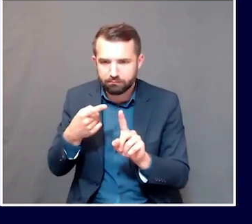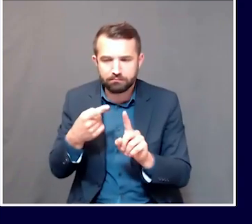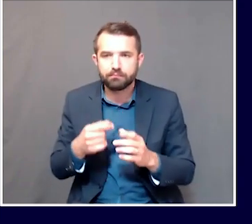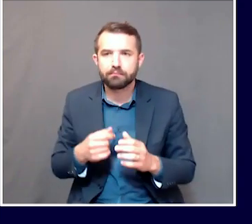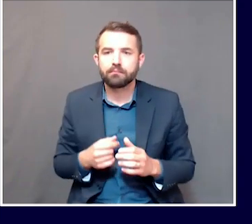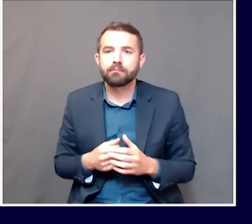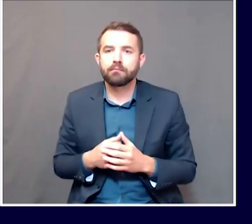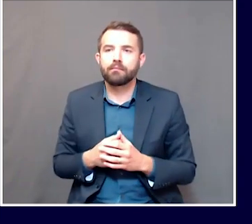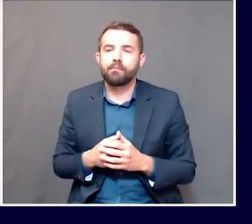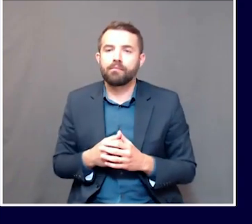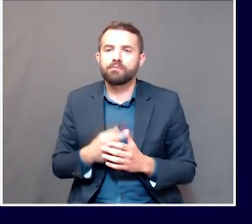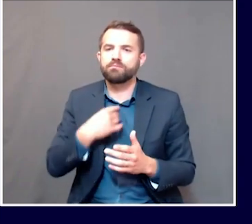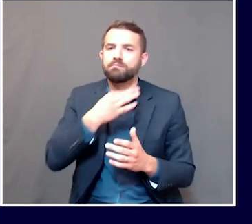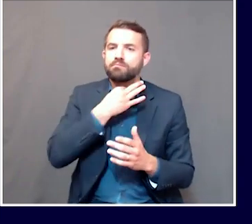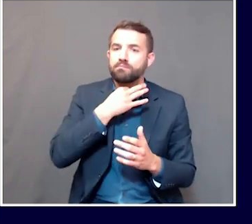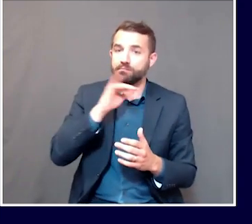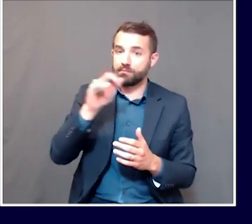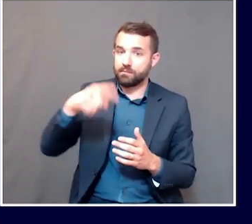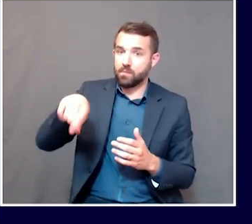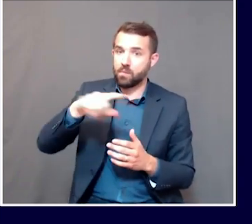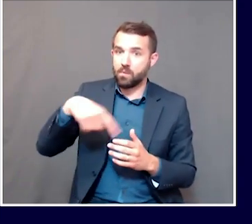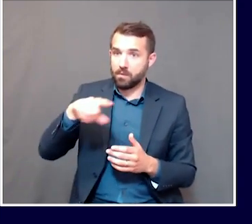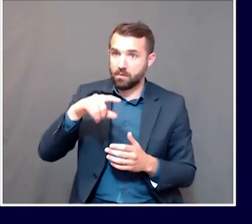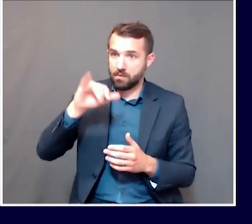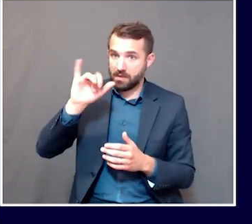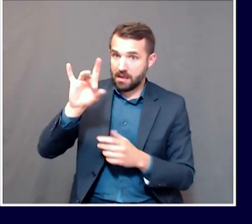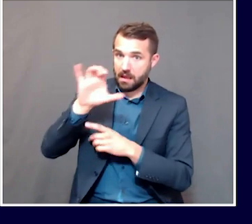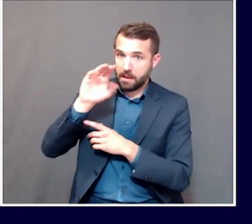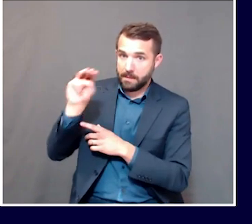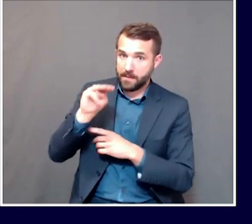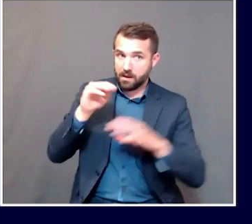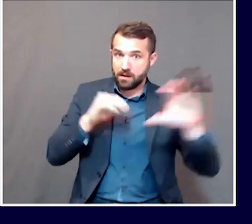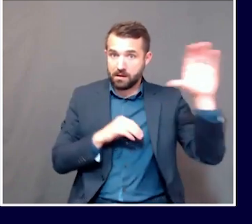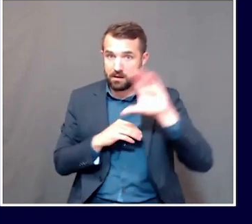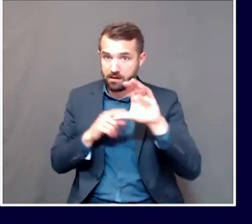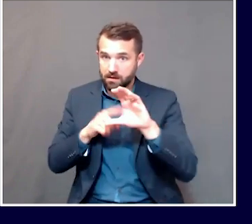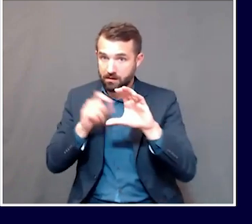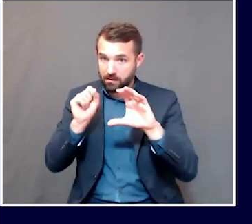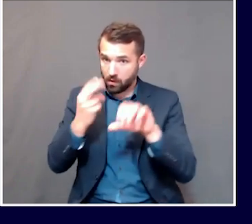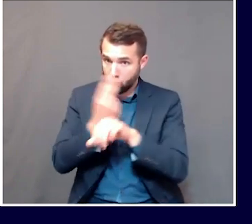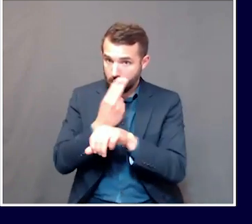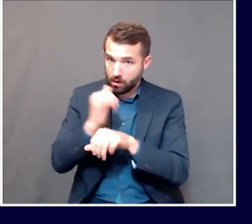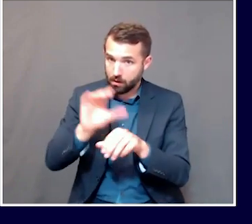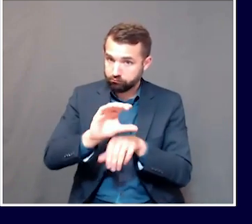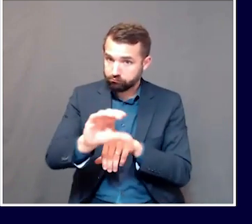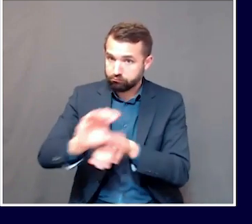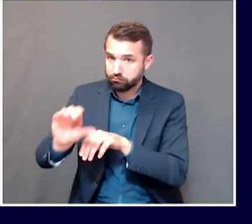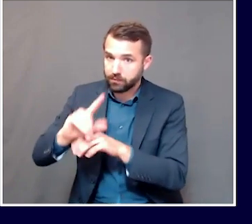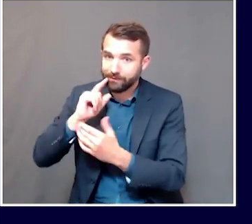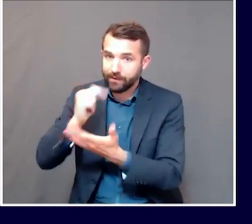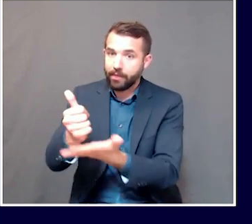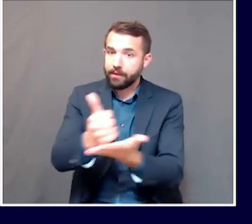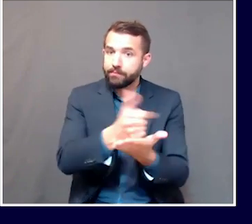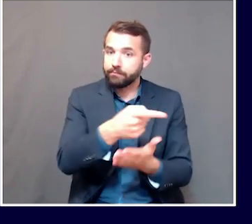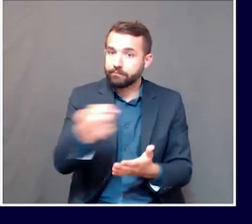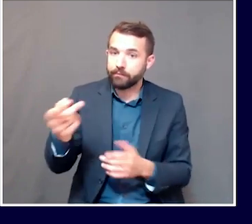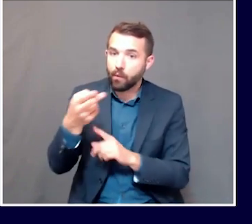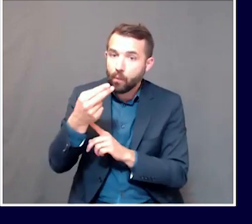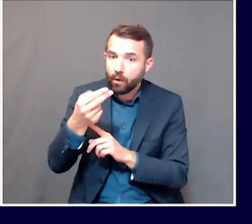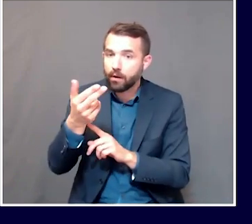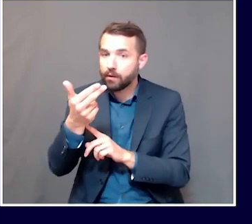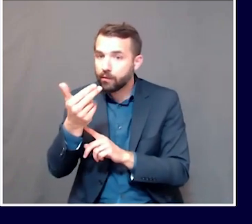use that money for that purpose? And B, I mean, and I ask that because I think New Hampshire is doing that.